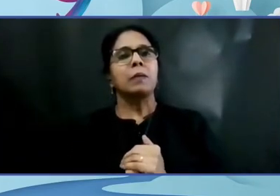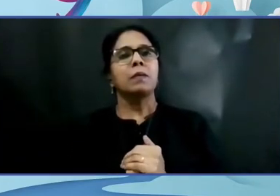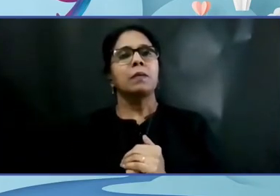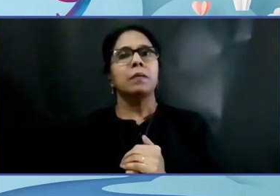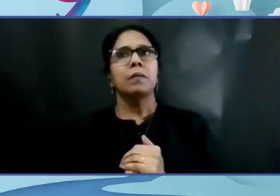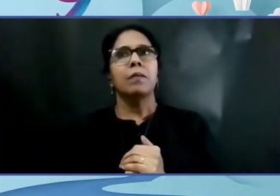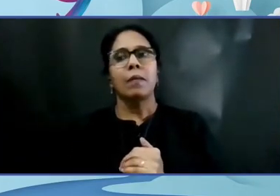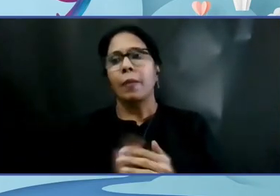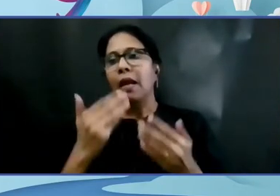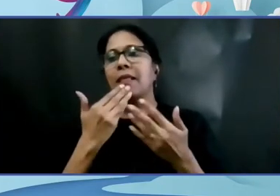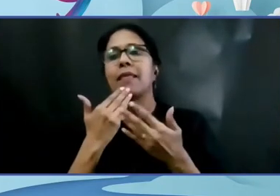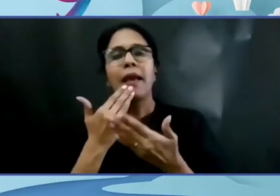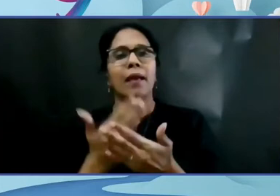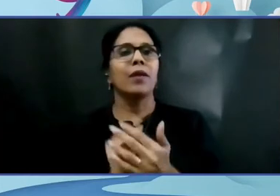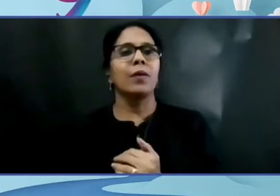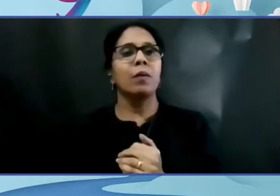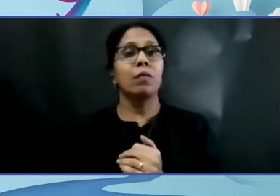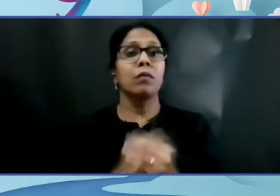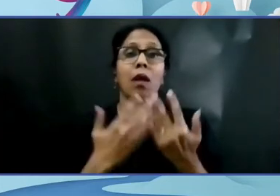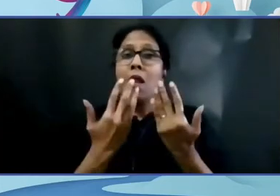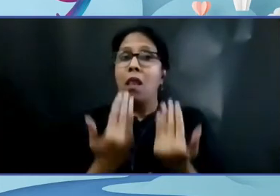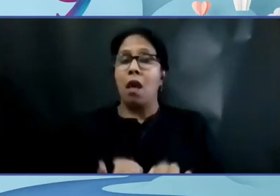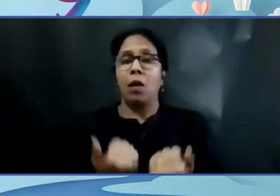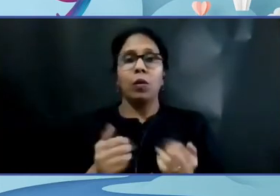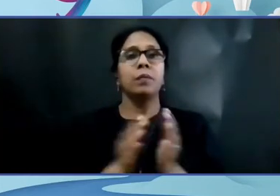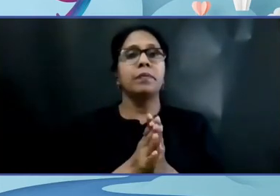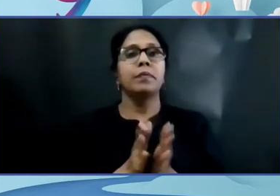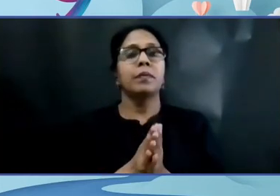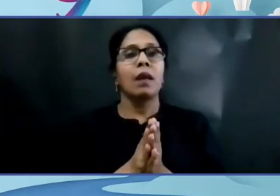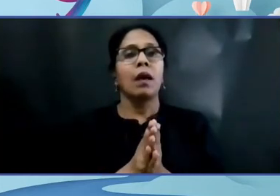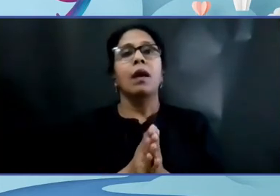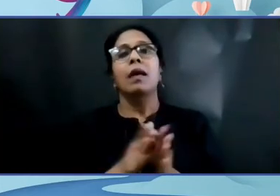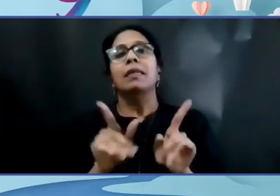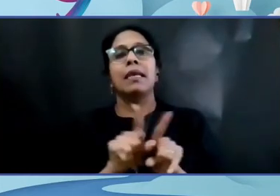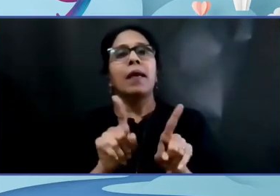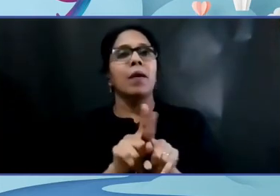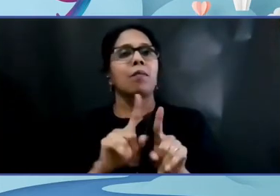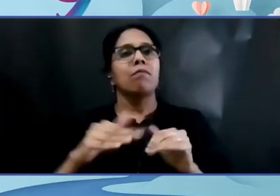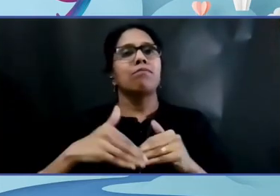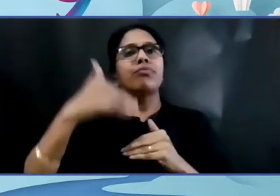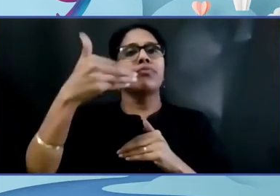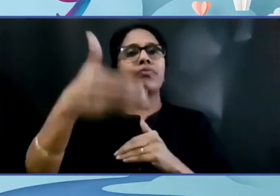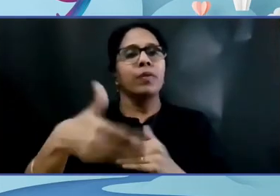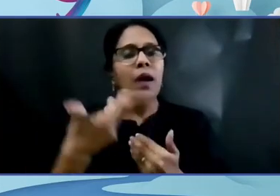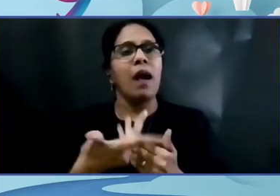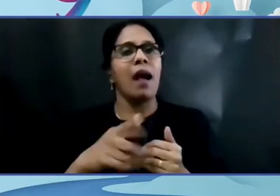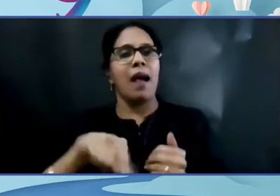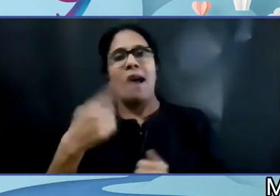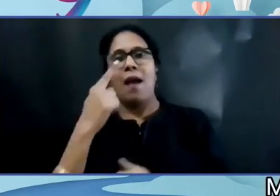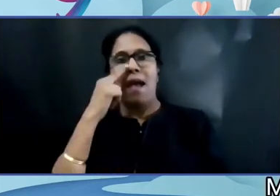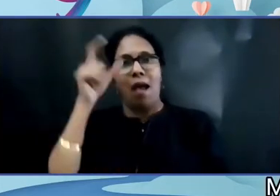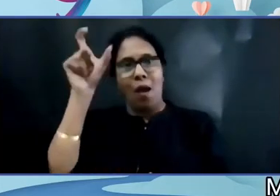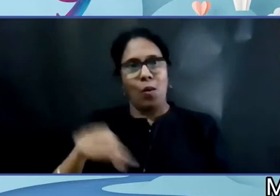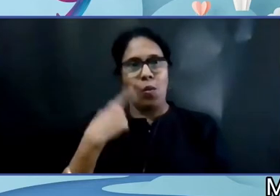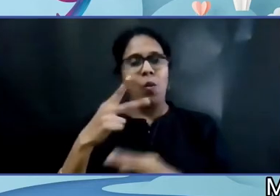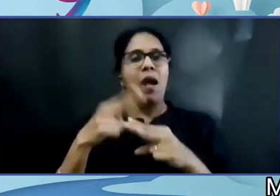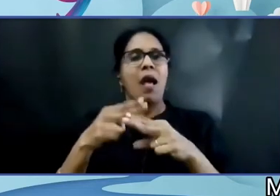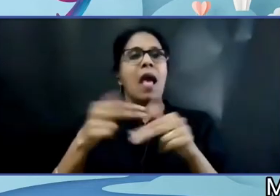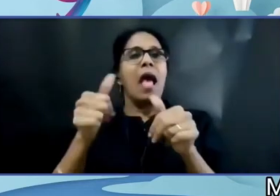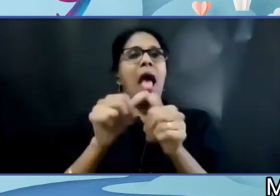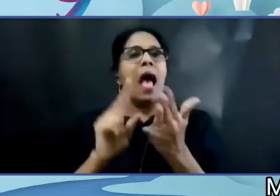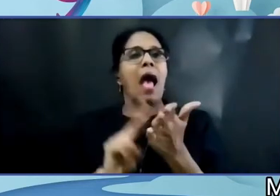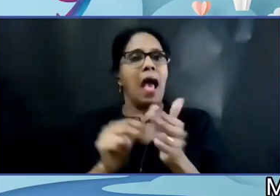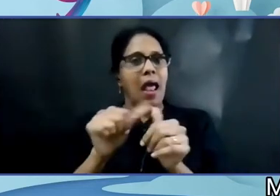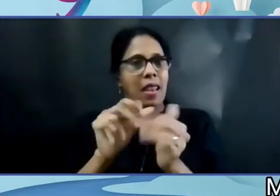Thank you. Now I will move on to my next panelist Ananya. My name is